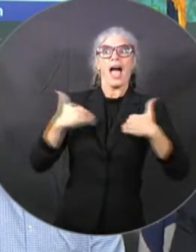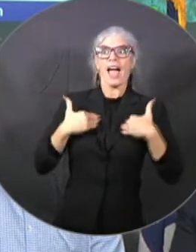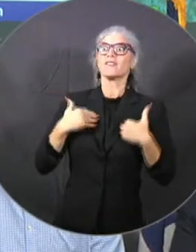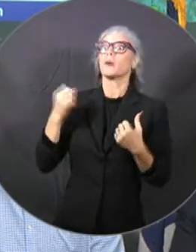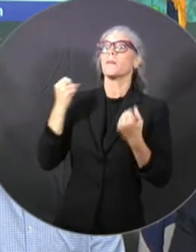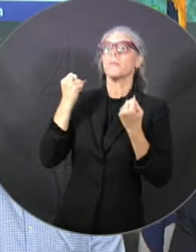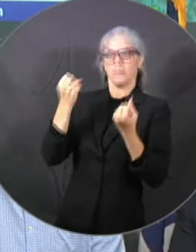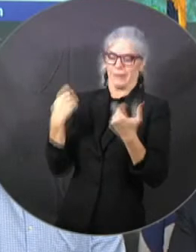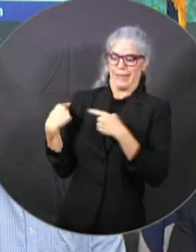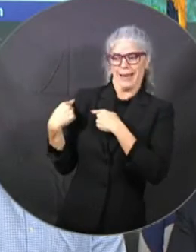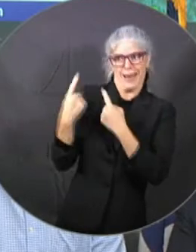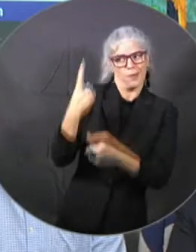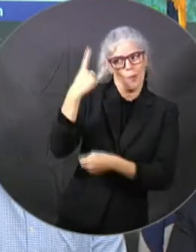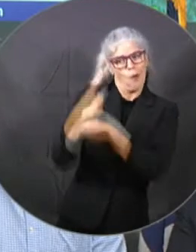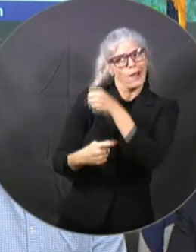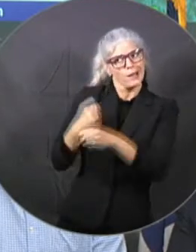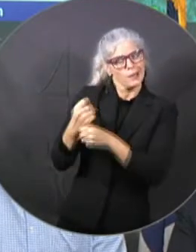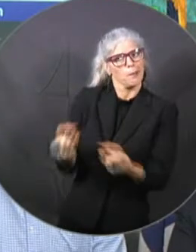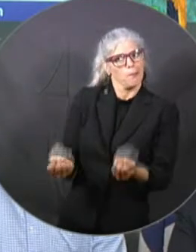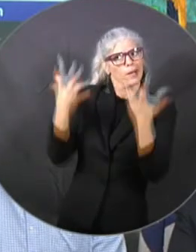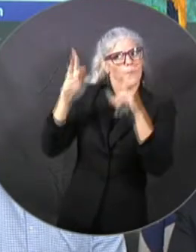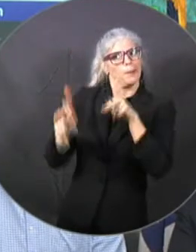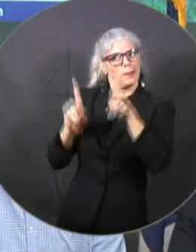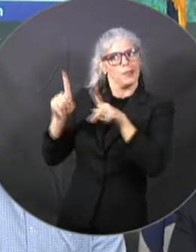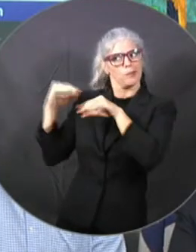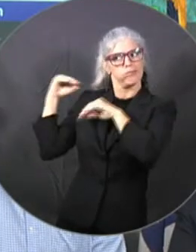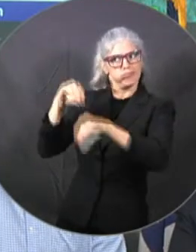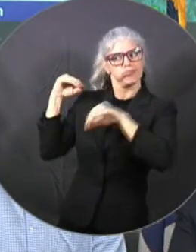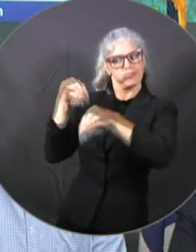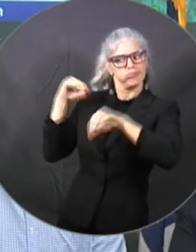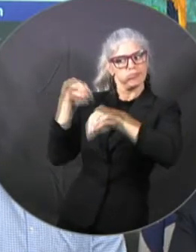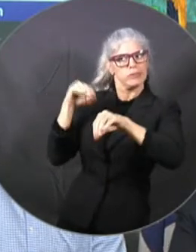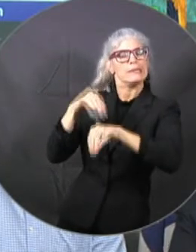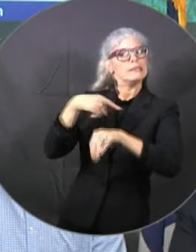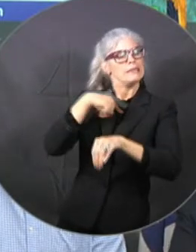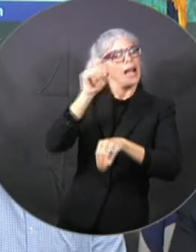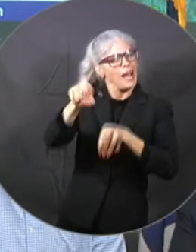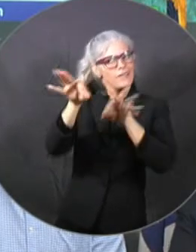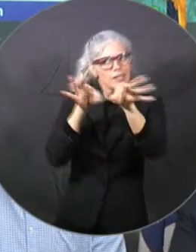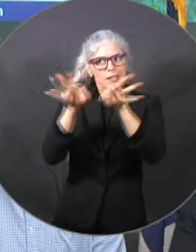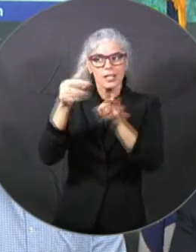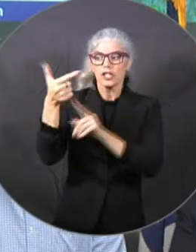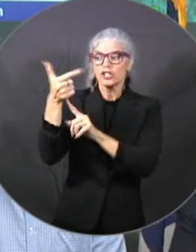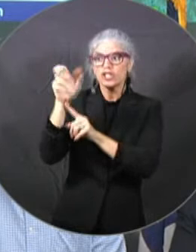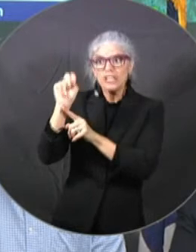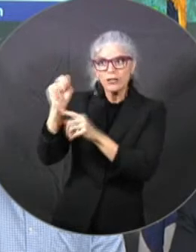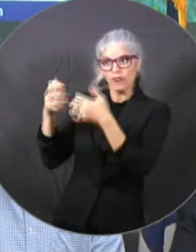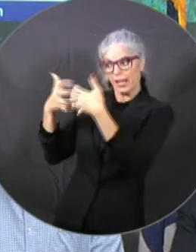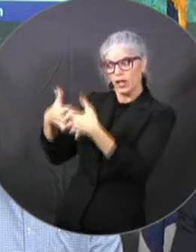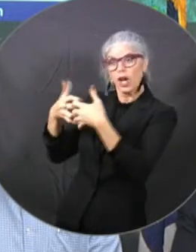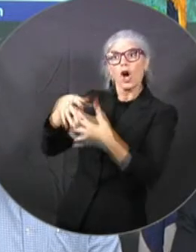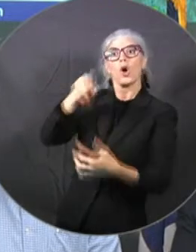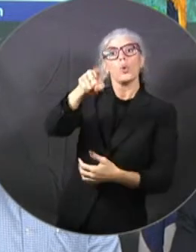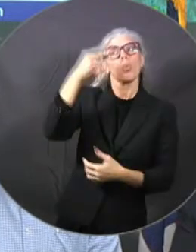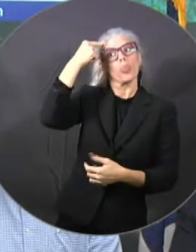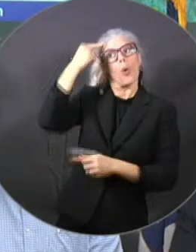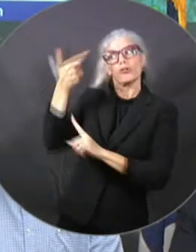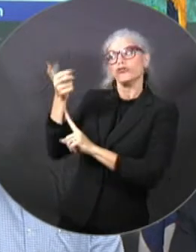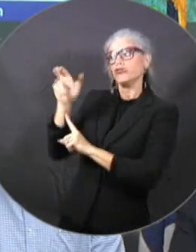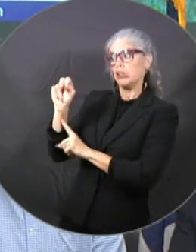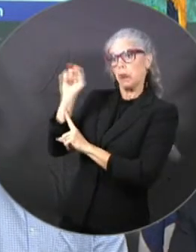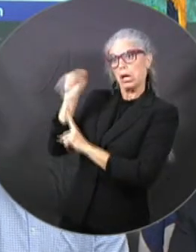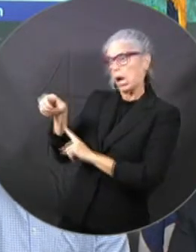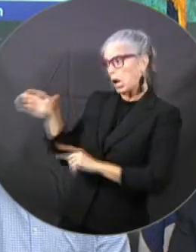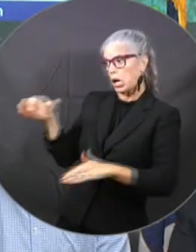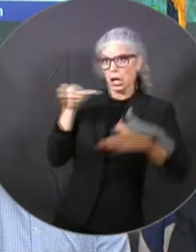cannot run your generator inside your house. You could die with carbon monoxide poisoning. So it's got to be outdoors